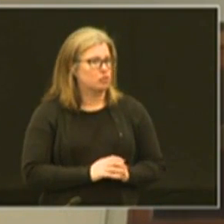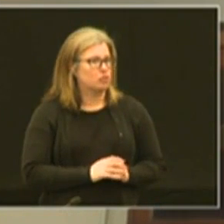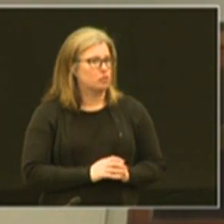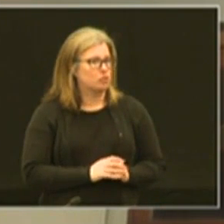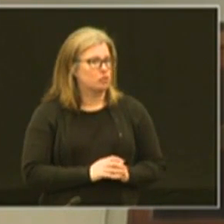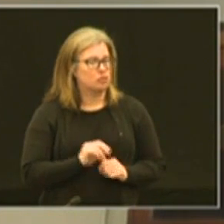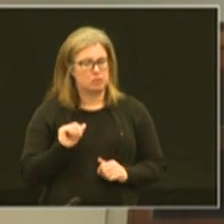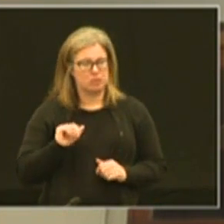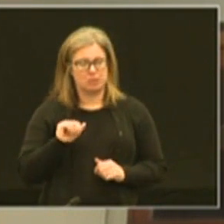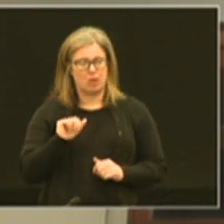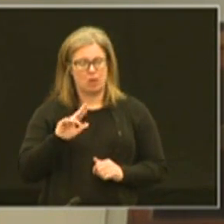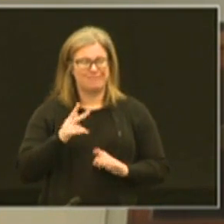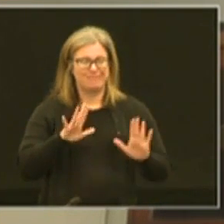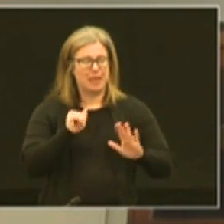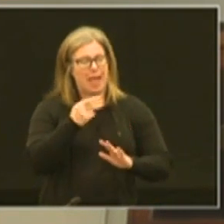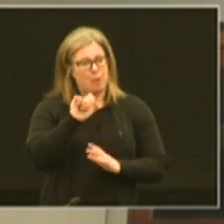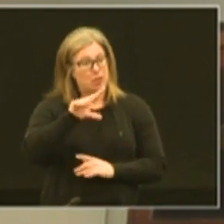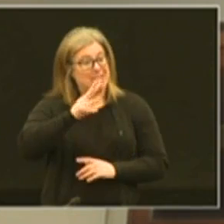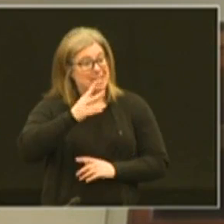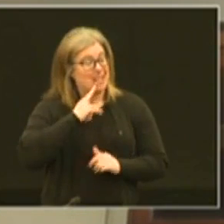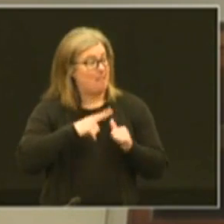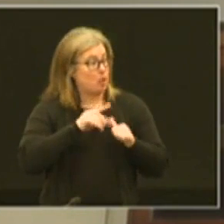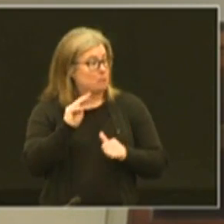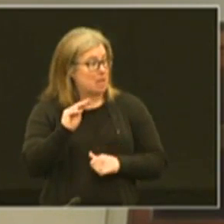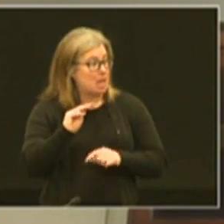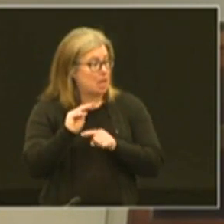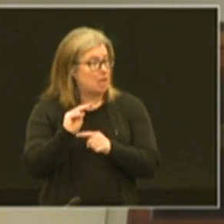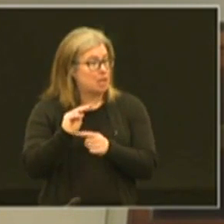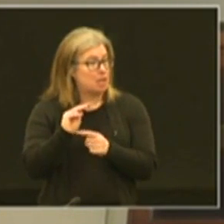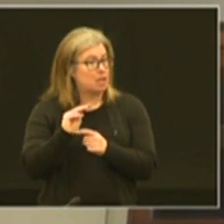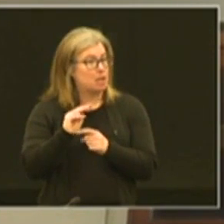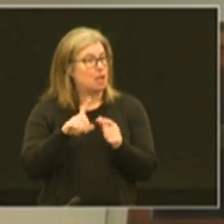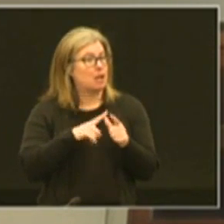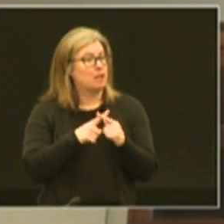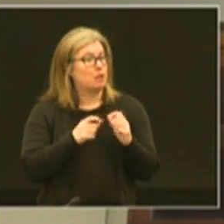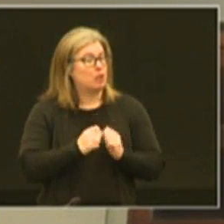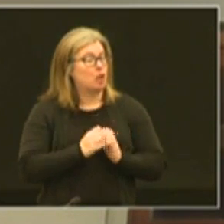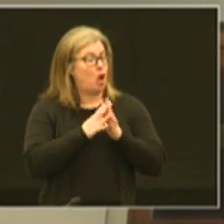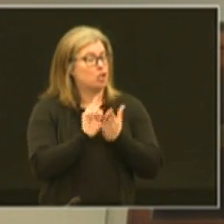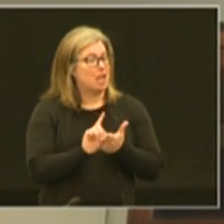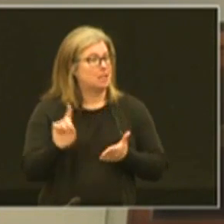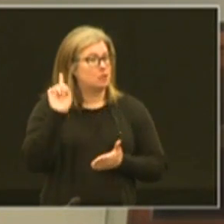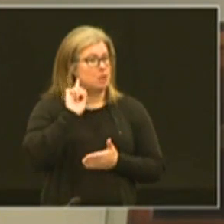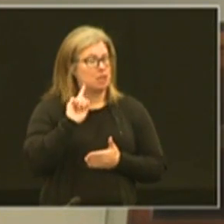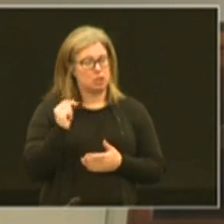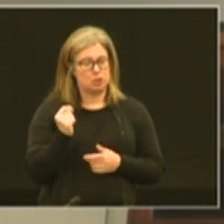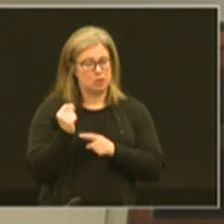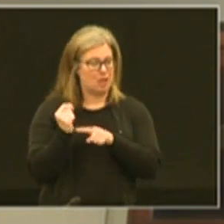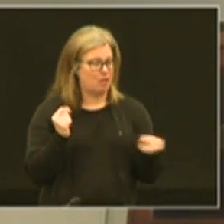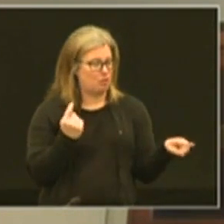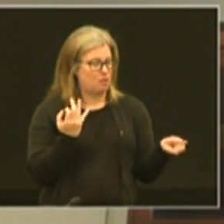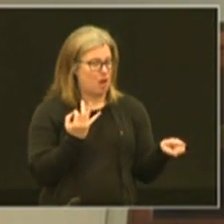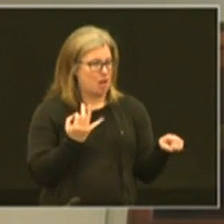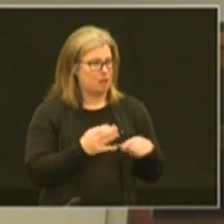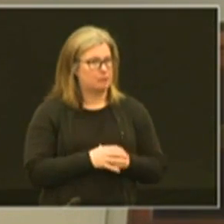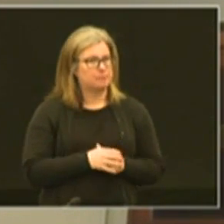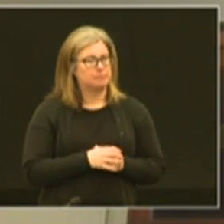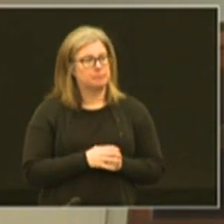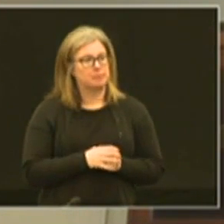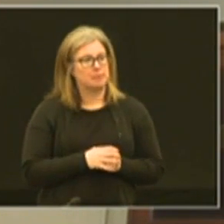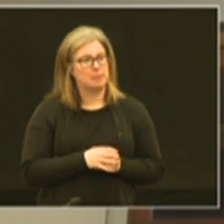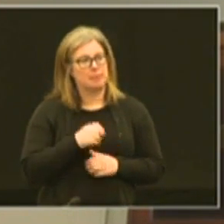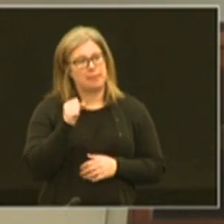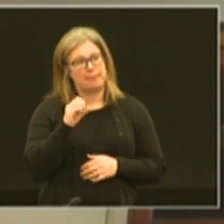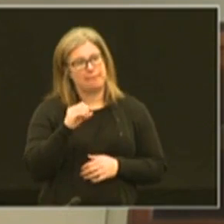that august or excuse me april 6th that first monday and then we launched last week tuesday through friday um